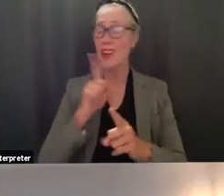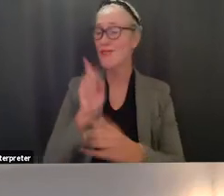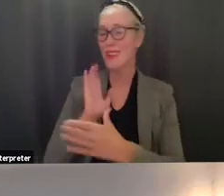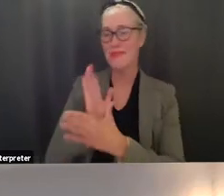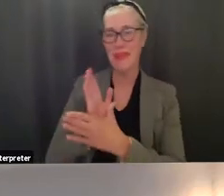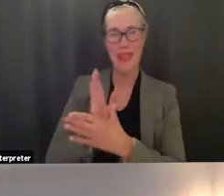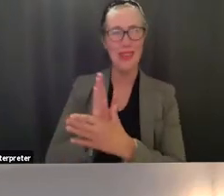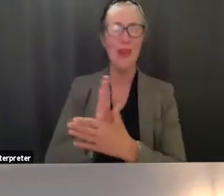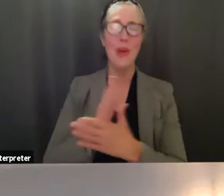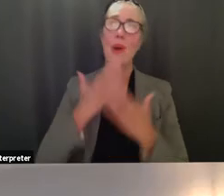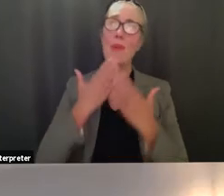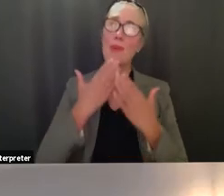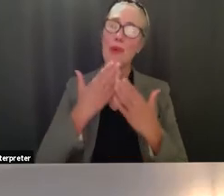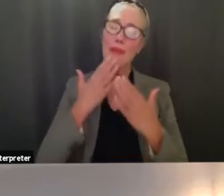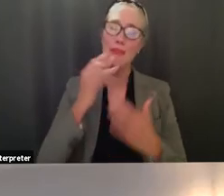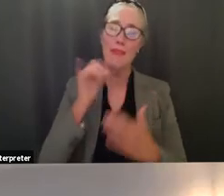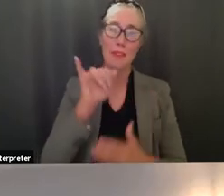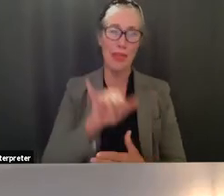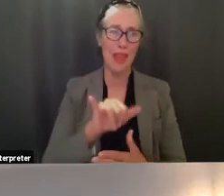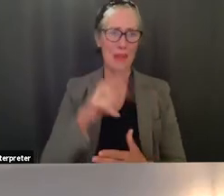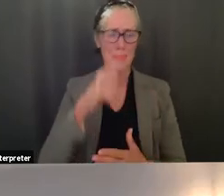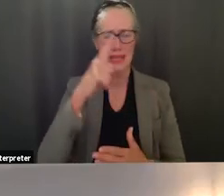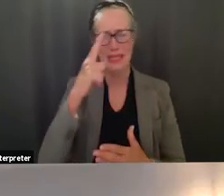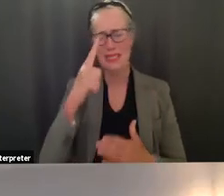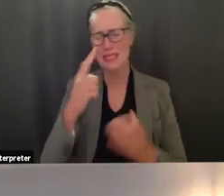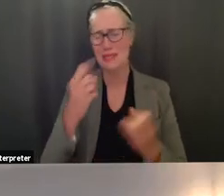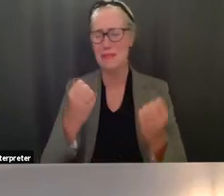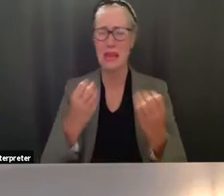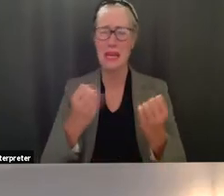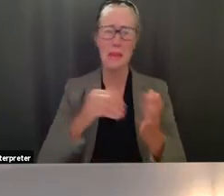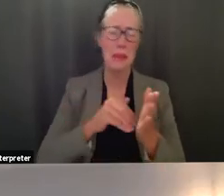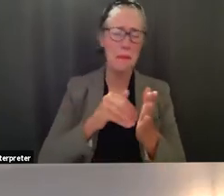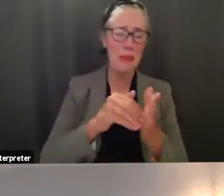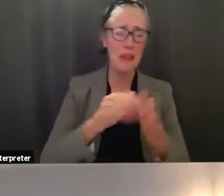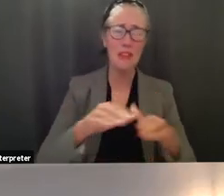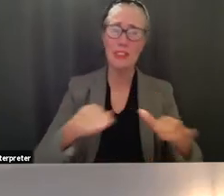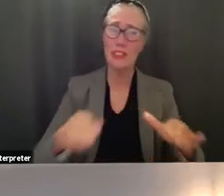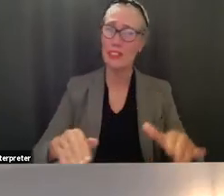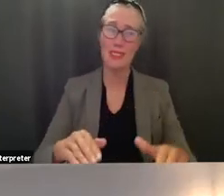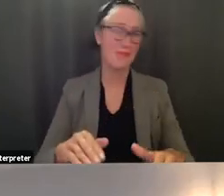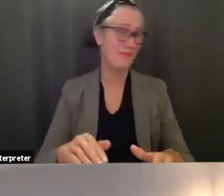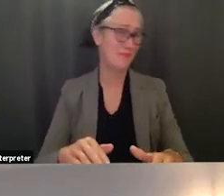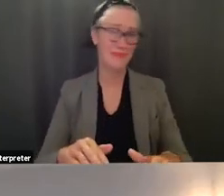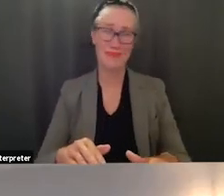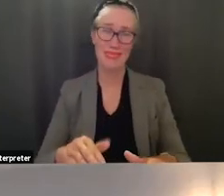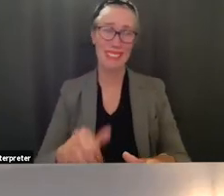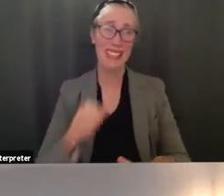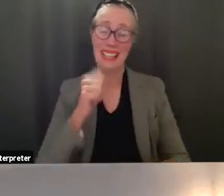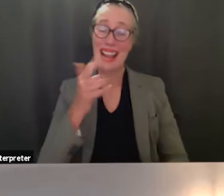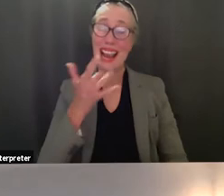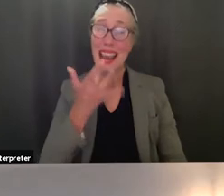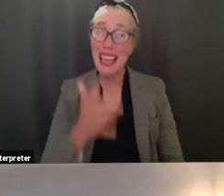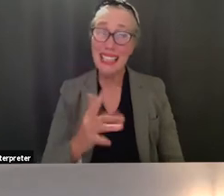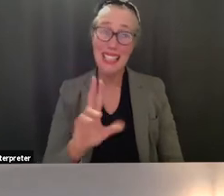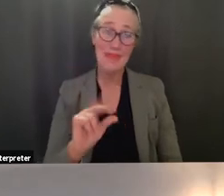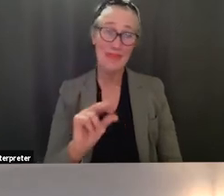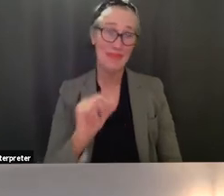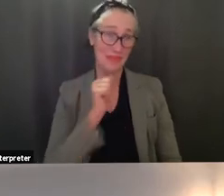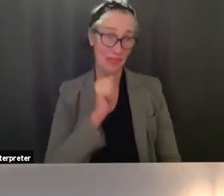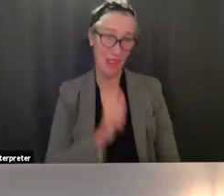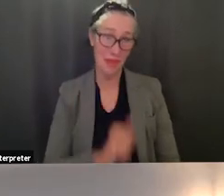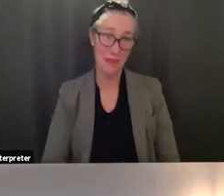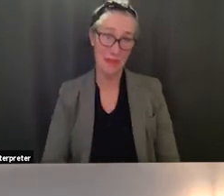extremely grateful for that as millions of children have not been so lucky um i wanted to